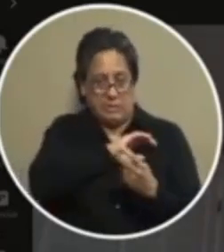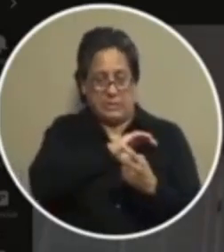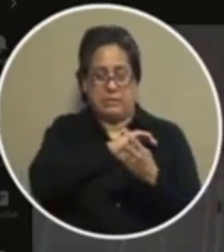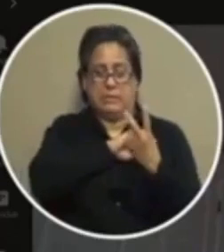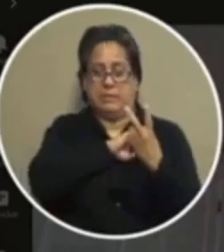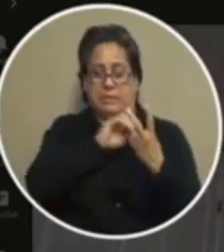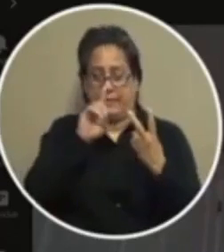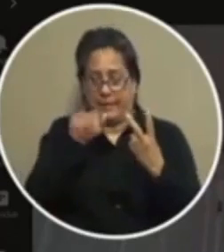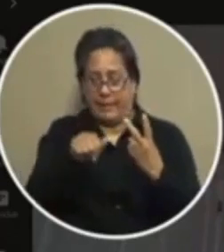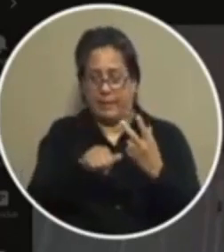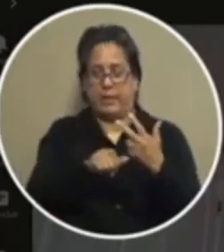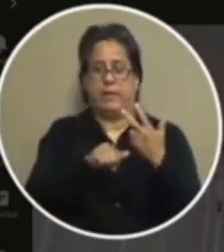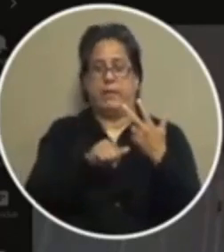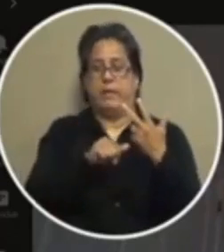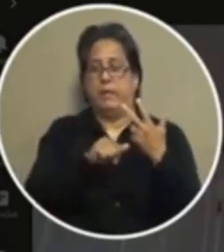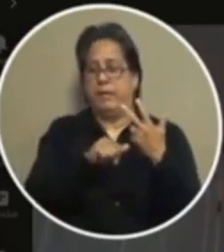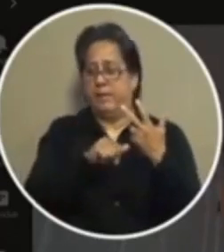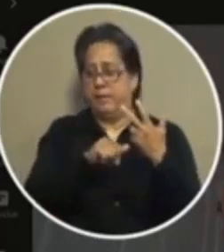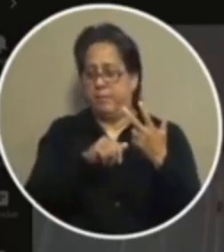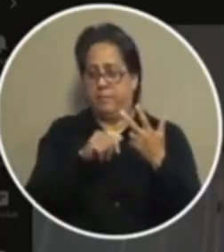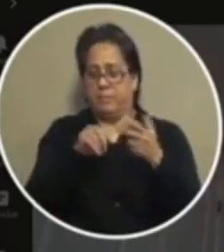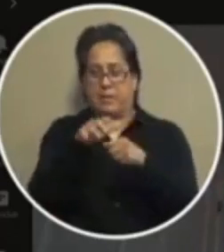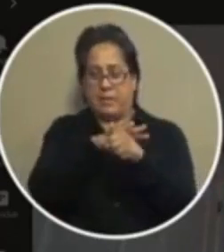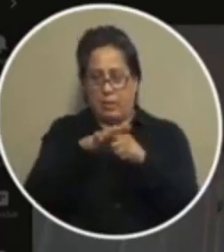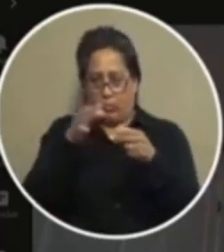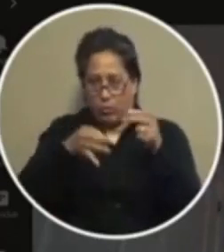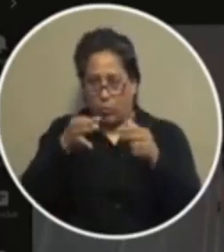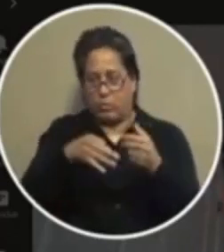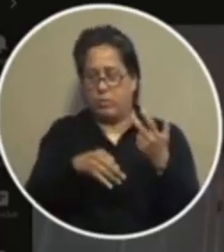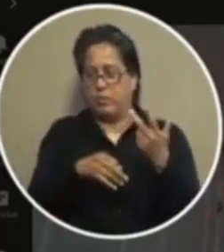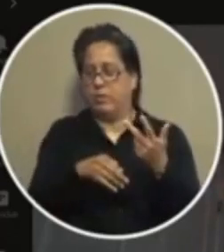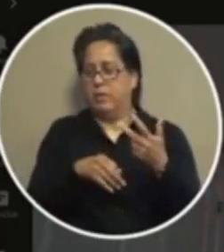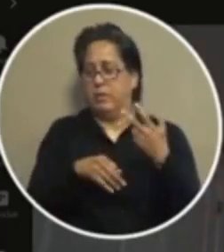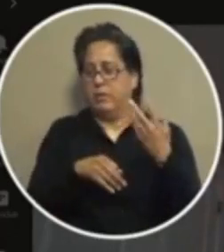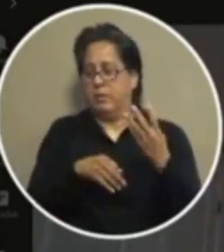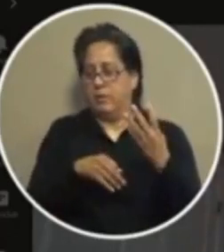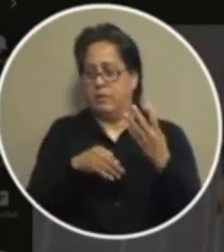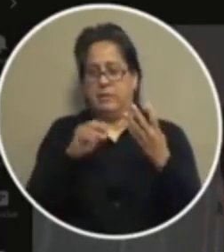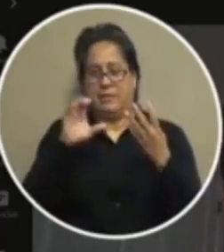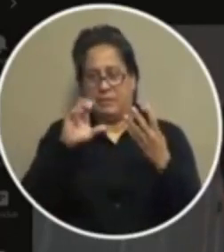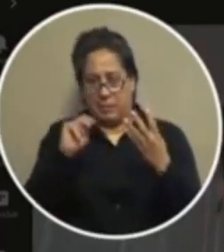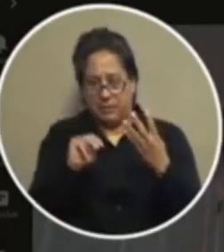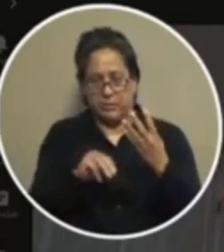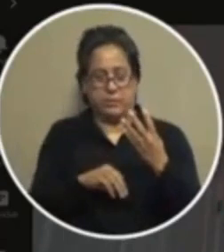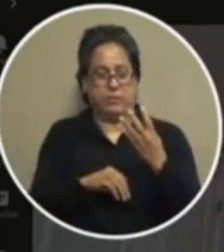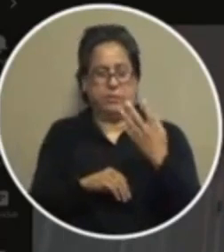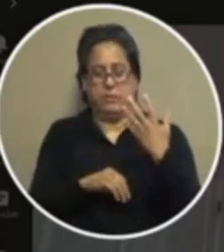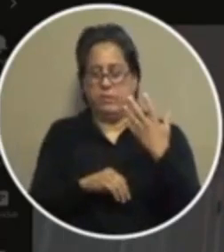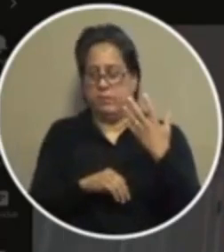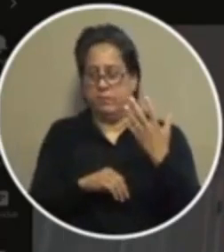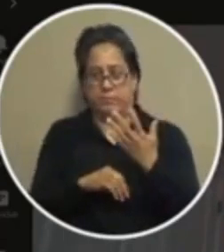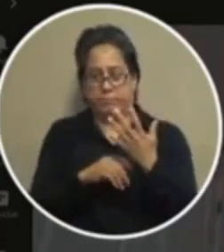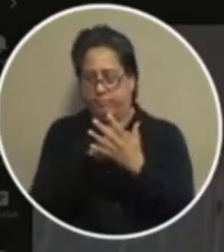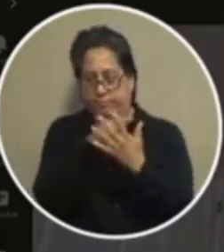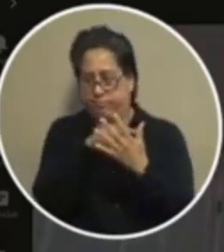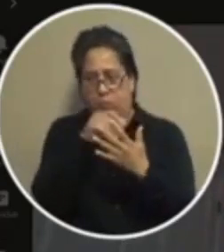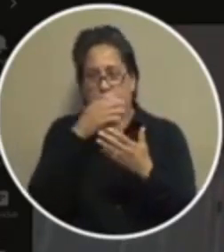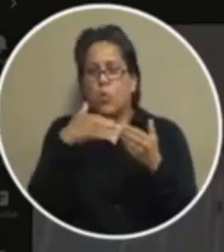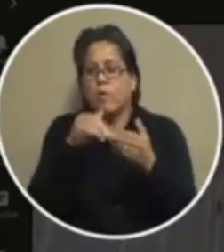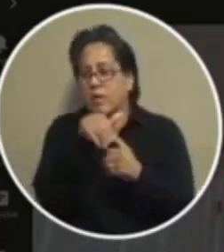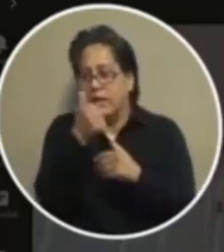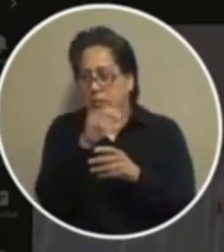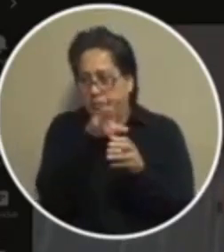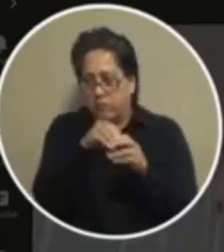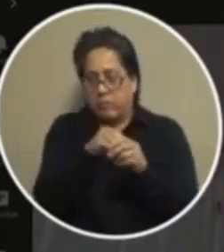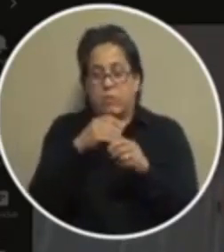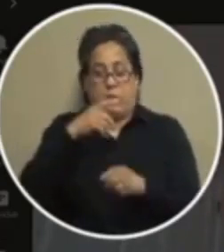the da's office uh the county courts the city manager uh whoever else may be involved